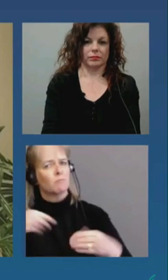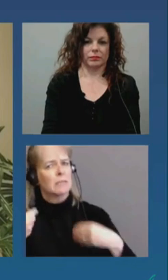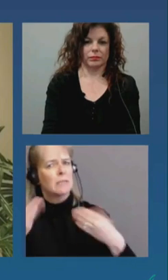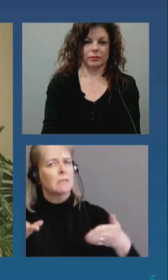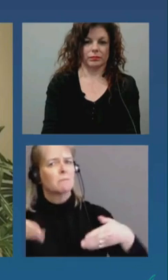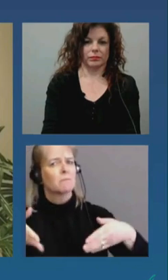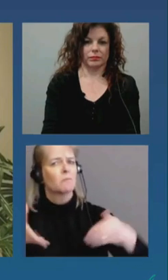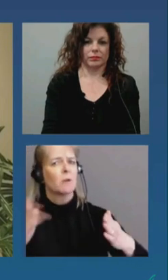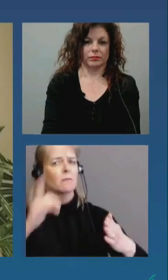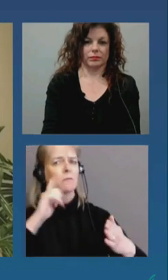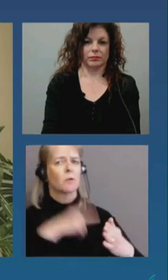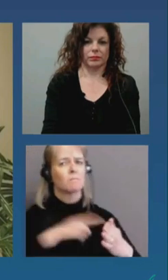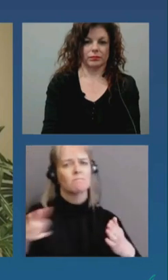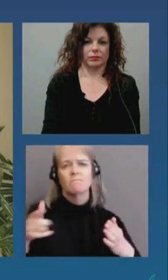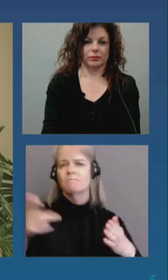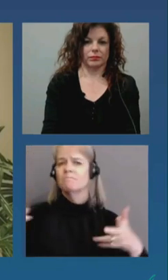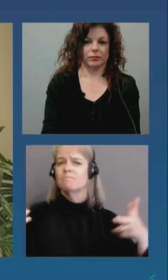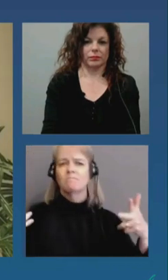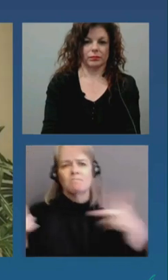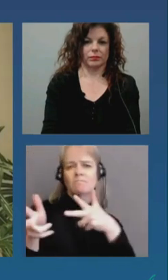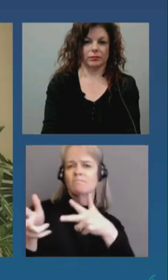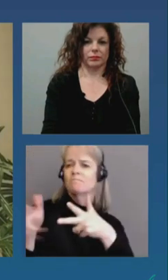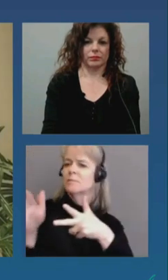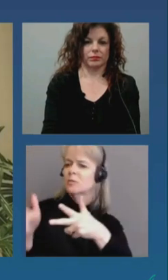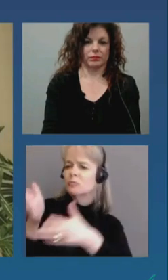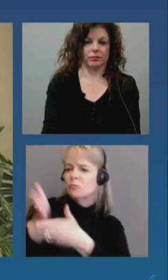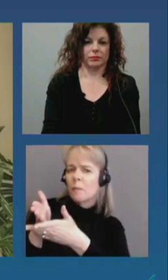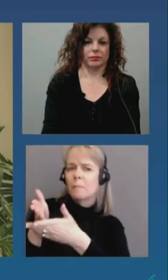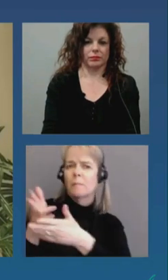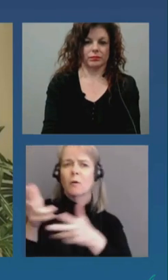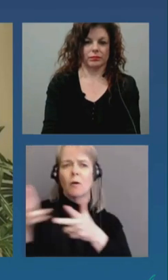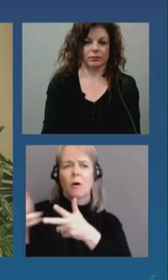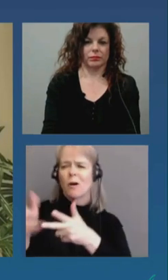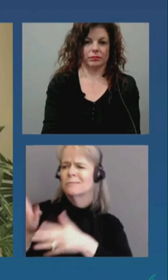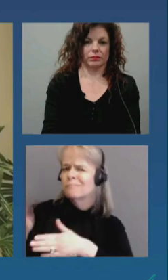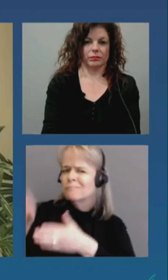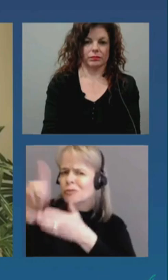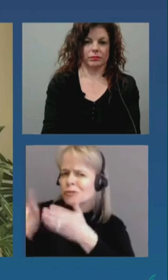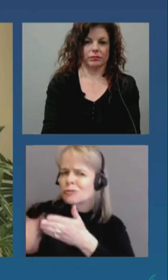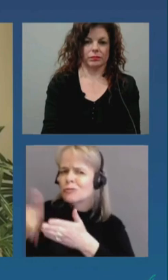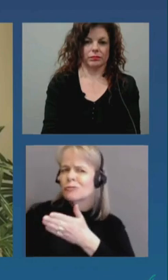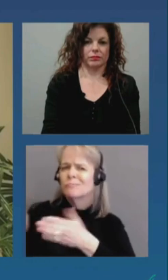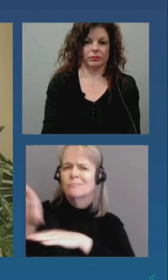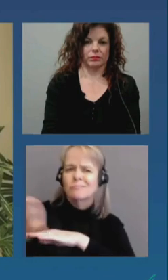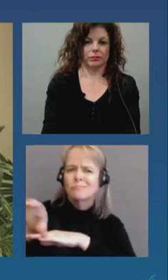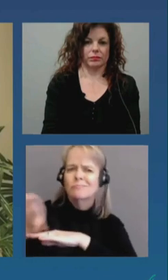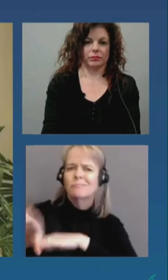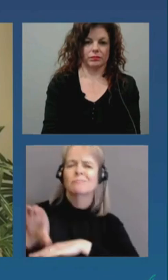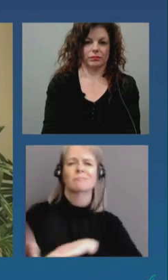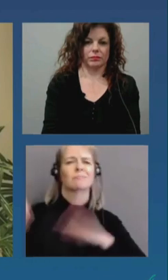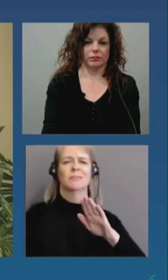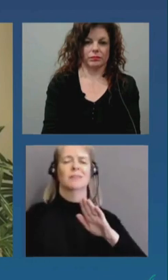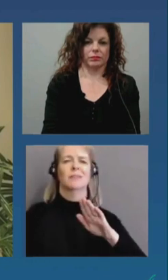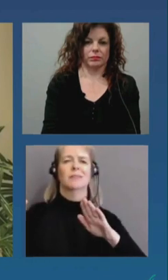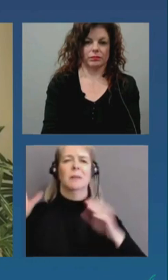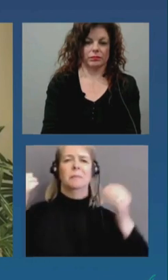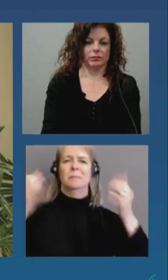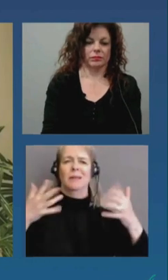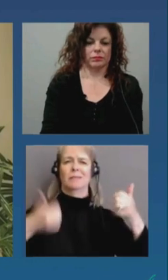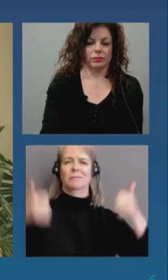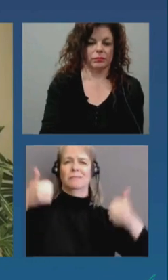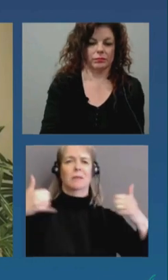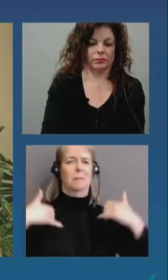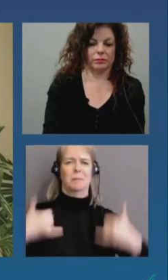Obviously, there's not a lot of support for that, and I appreciate the province listening to our chief of police, myself, other mayors and other chiefs across